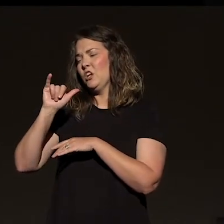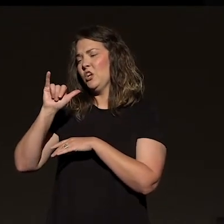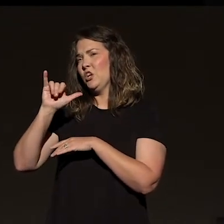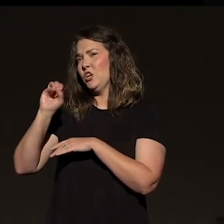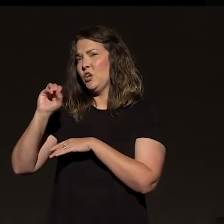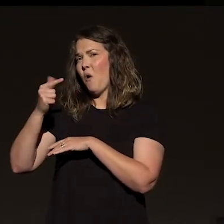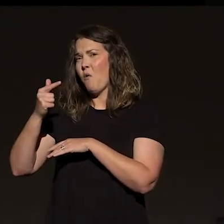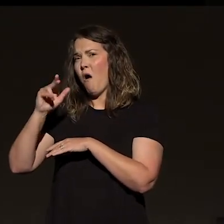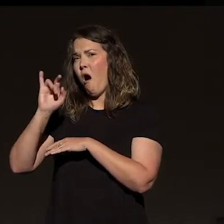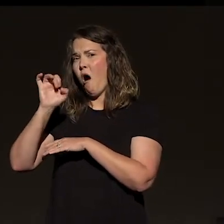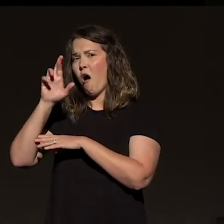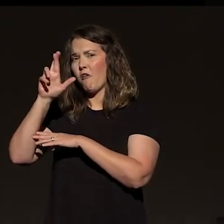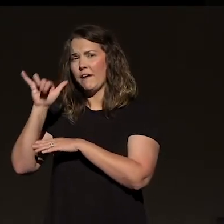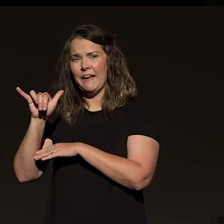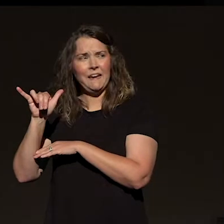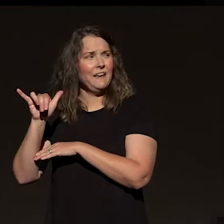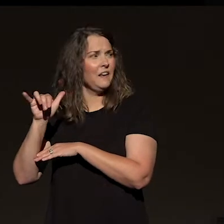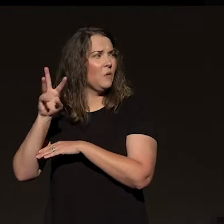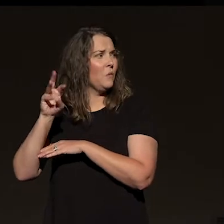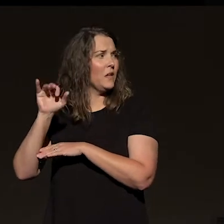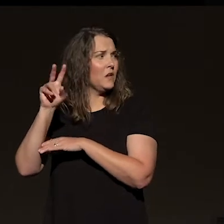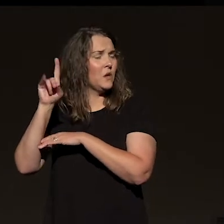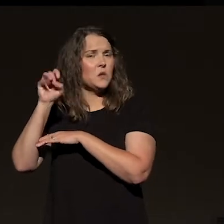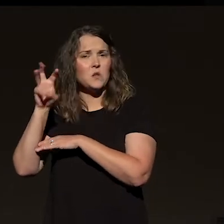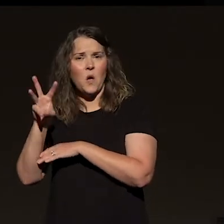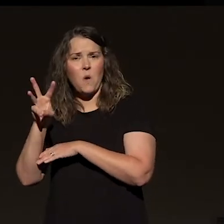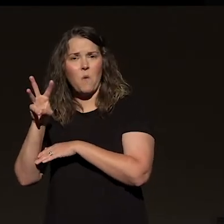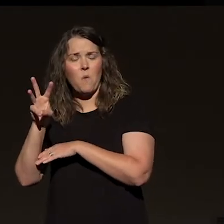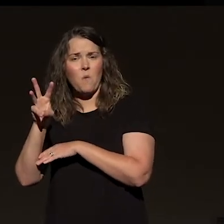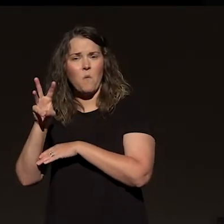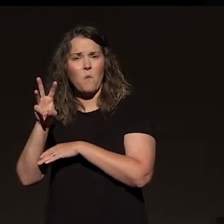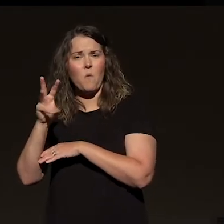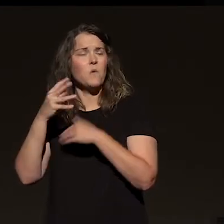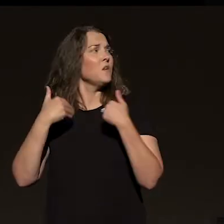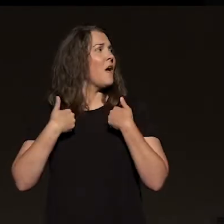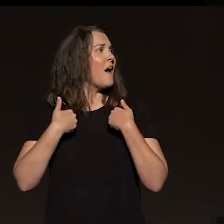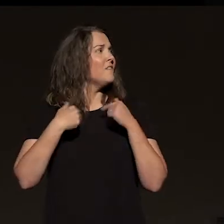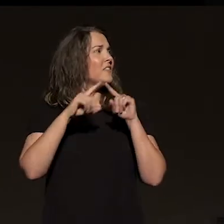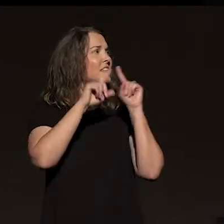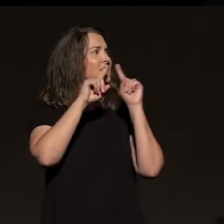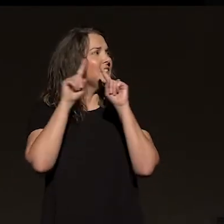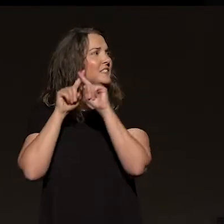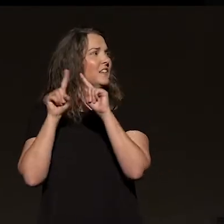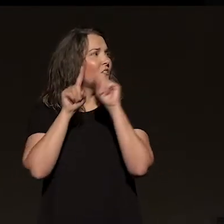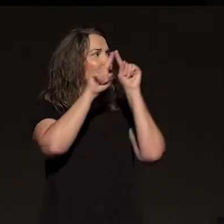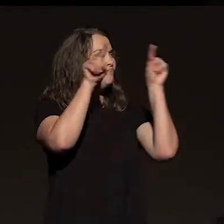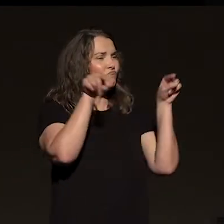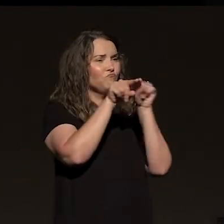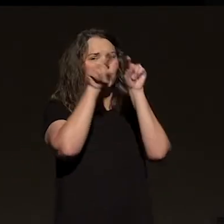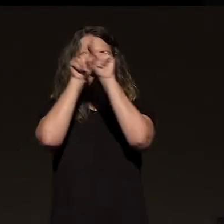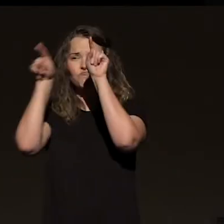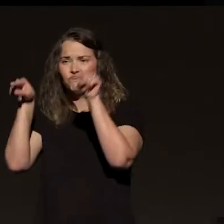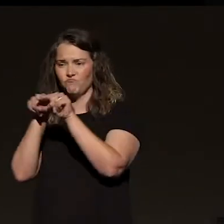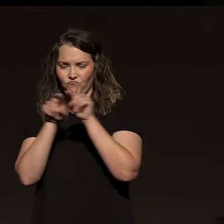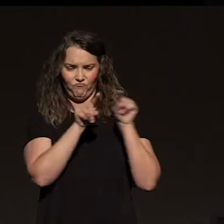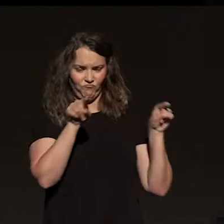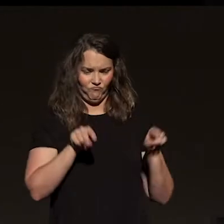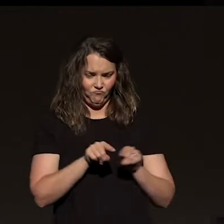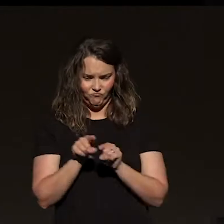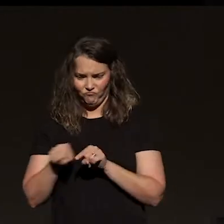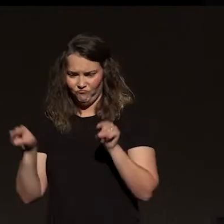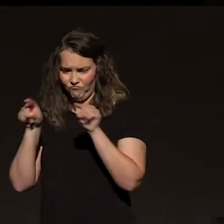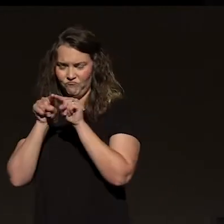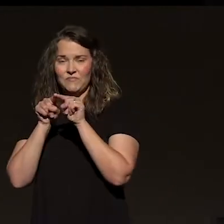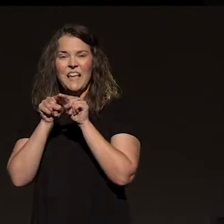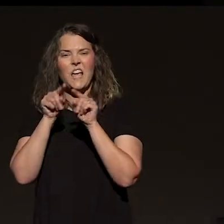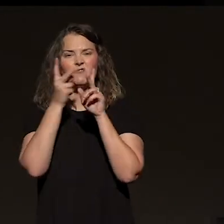college students out there, somebody talked to me about Yohari window. You know what I'm talking about? Where you lay out these different kind of options and you try to figure out, you know, kind of where you are. And so I've